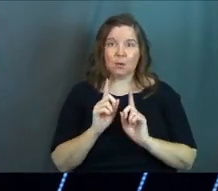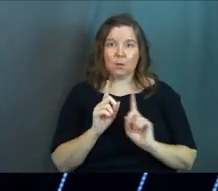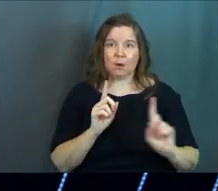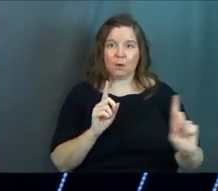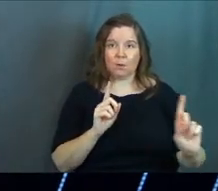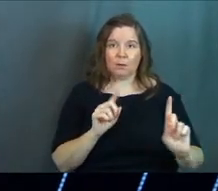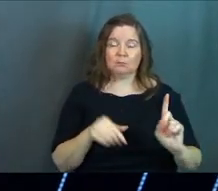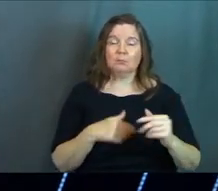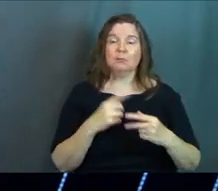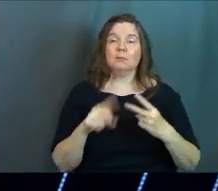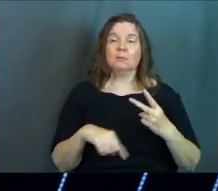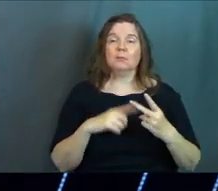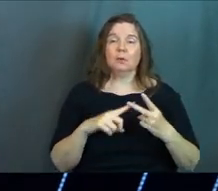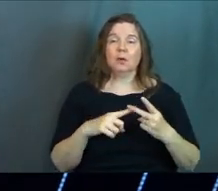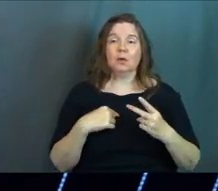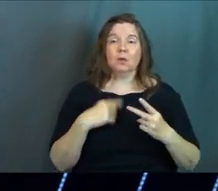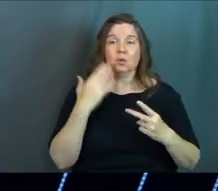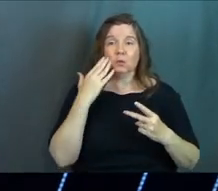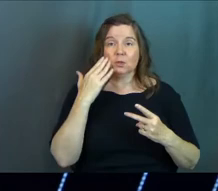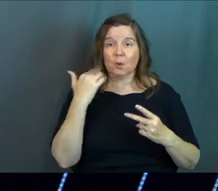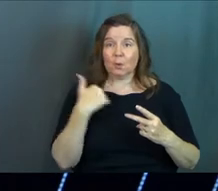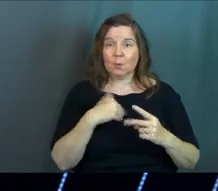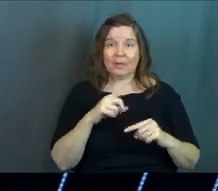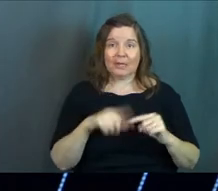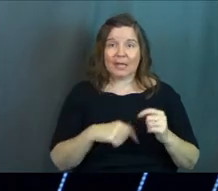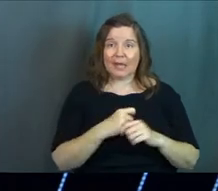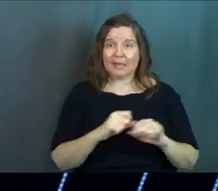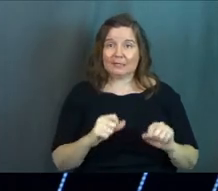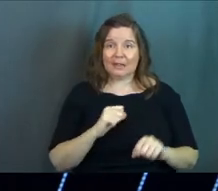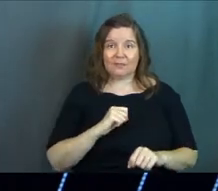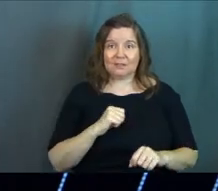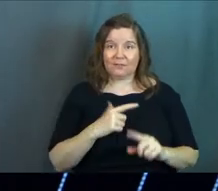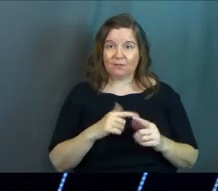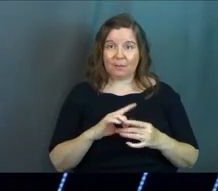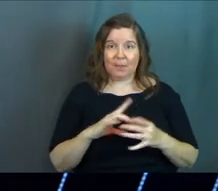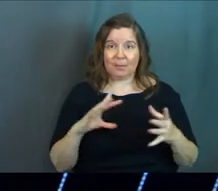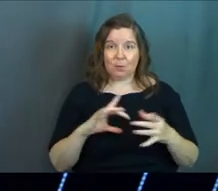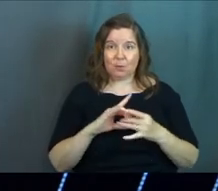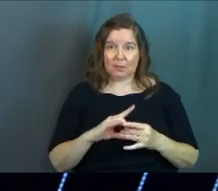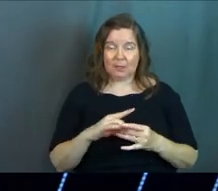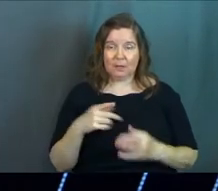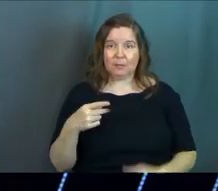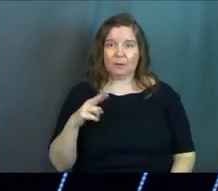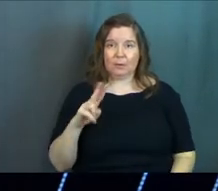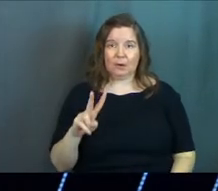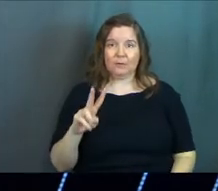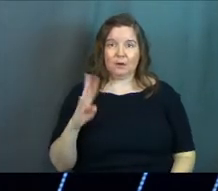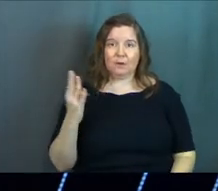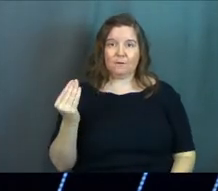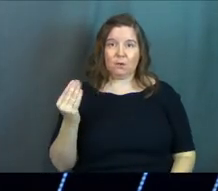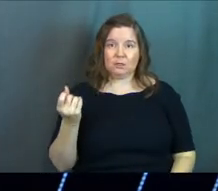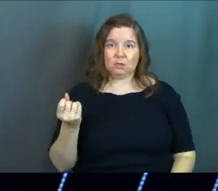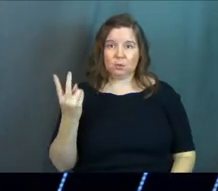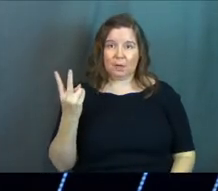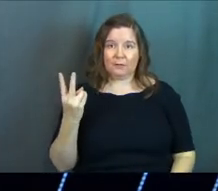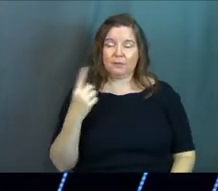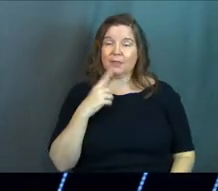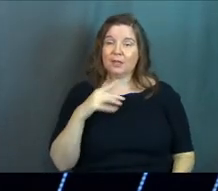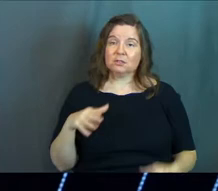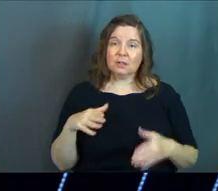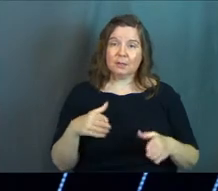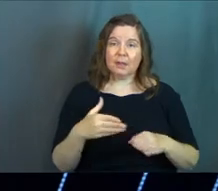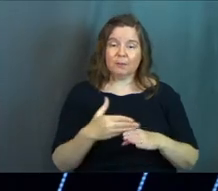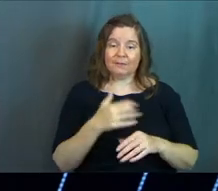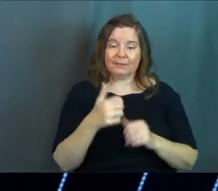Next thing that you need to know is that we can't save ourselves from that broken relationship. Proverbs 14, 12. It says, there is a path